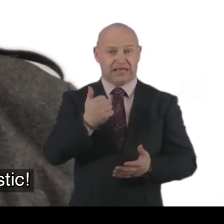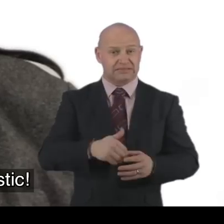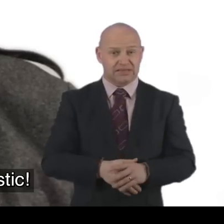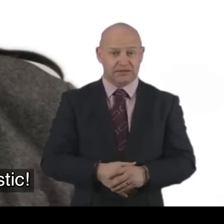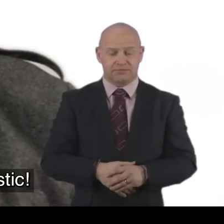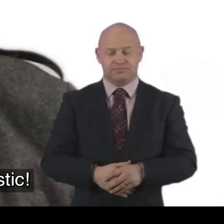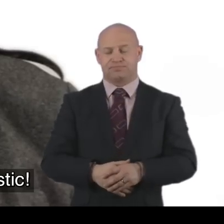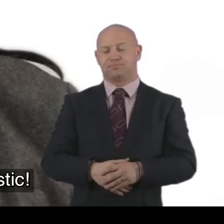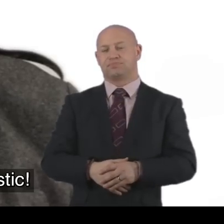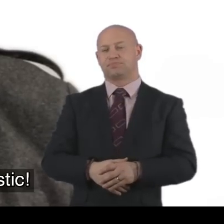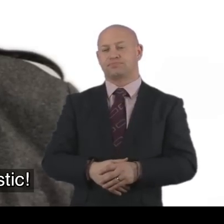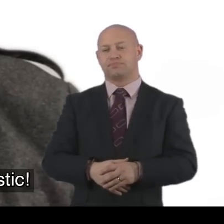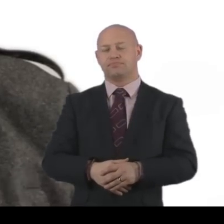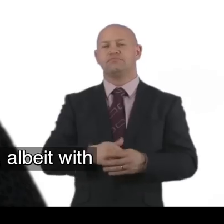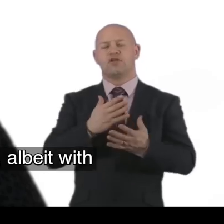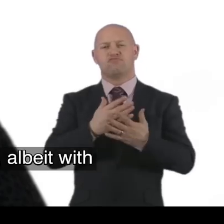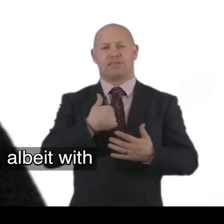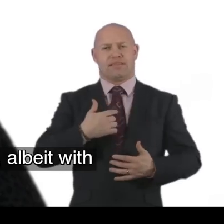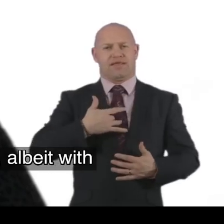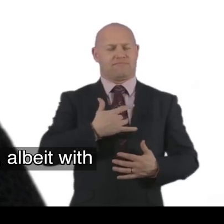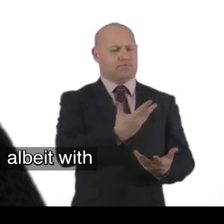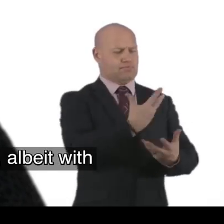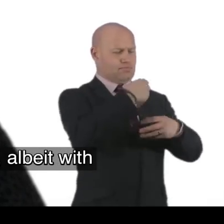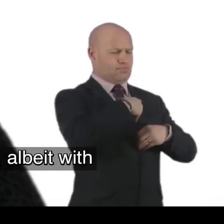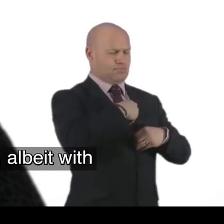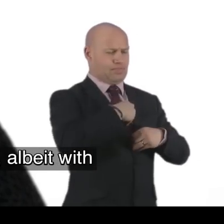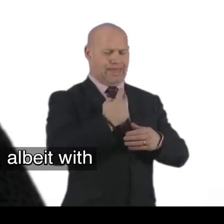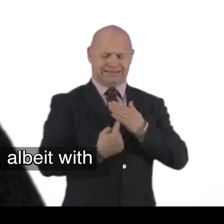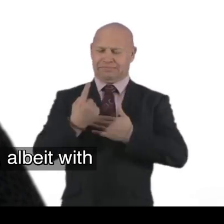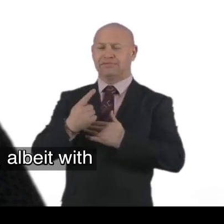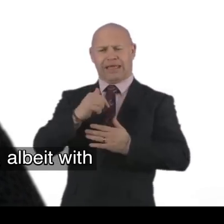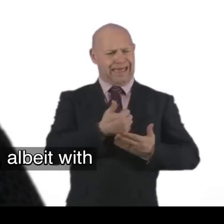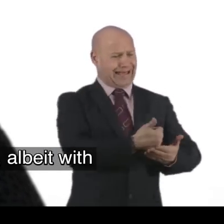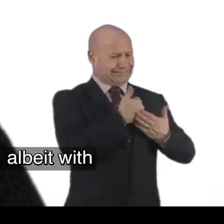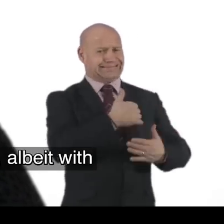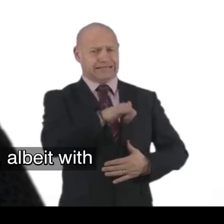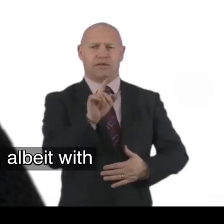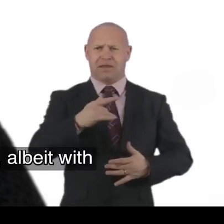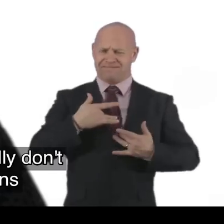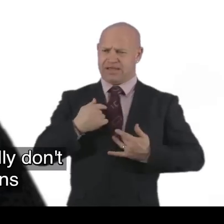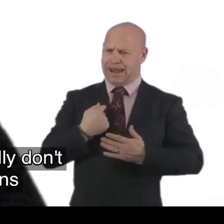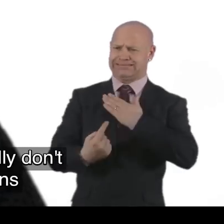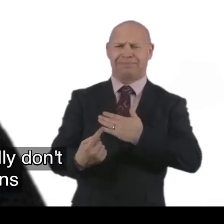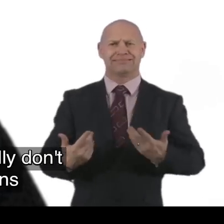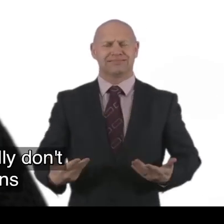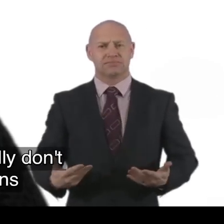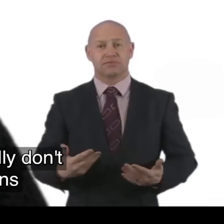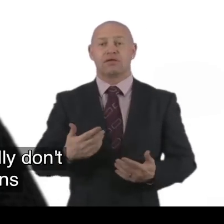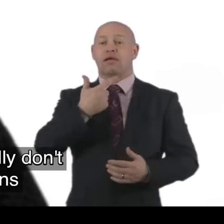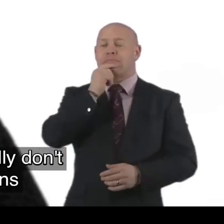And it was fantastic. It's really. Given me back. Some independence. Albeit. With assistance. And.